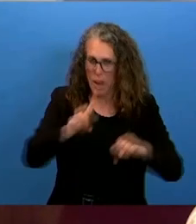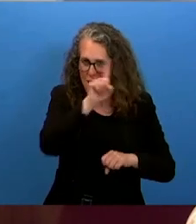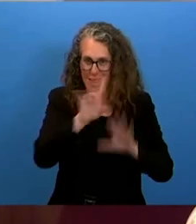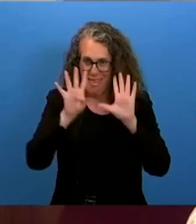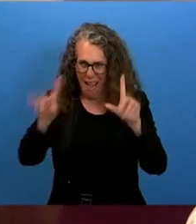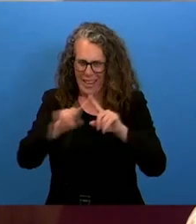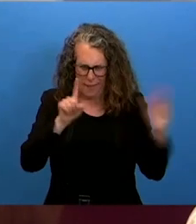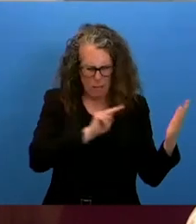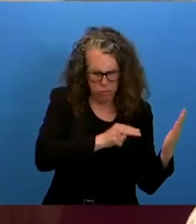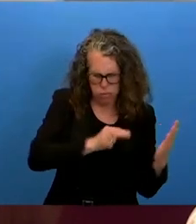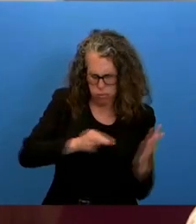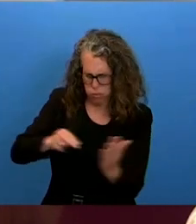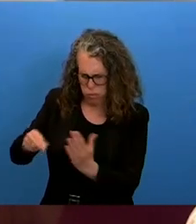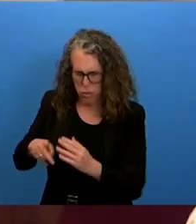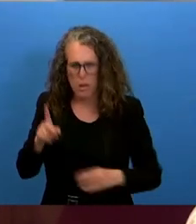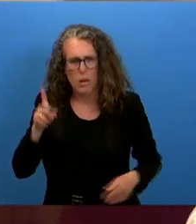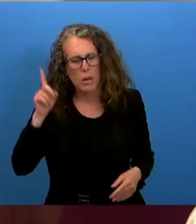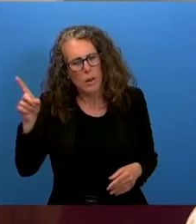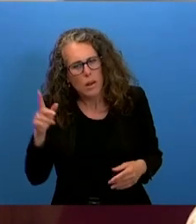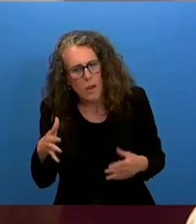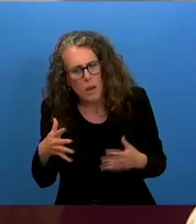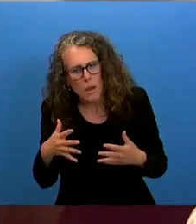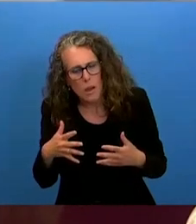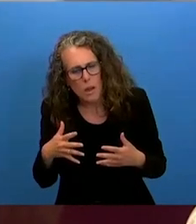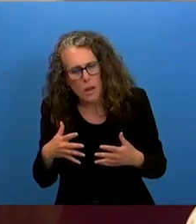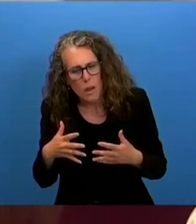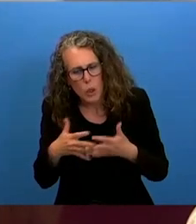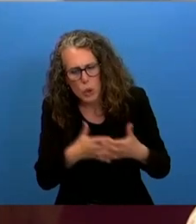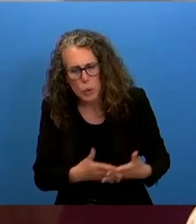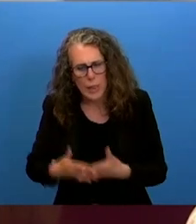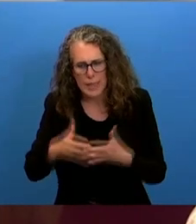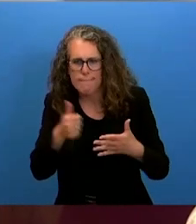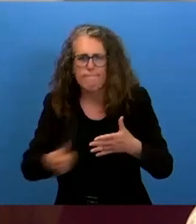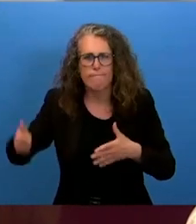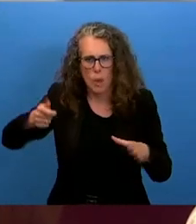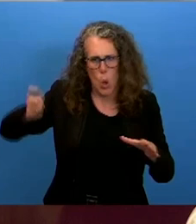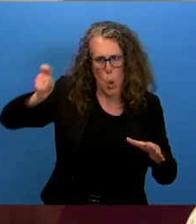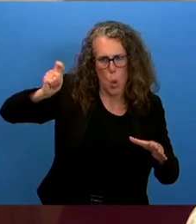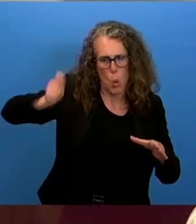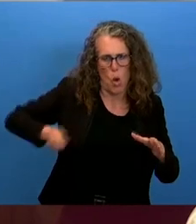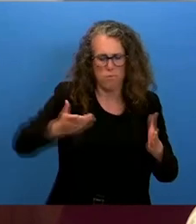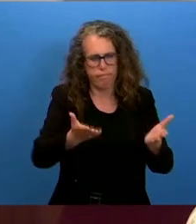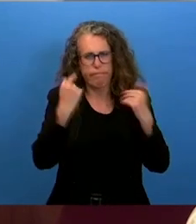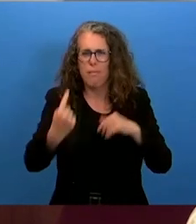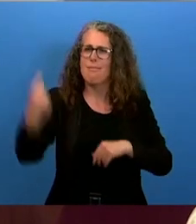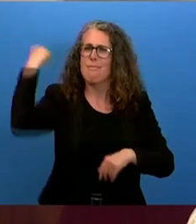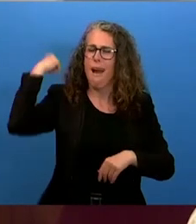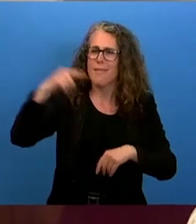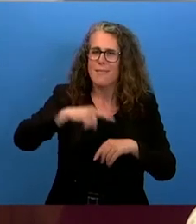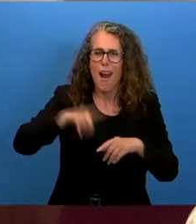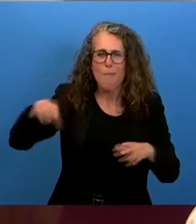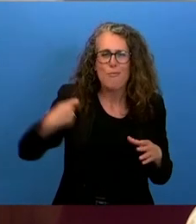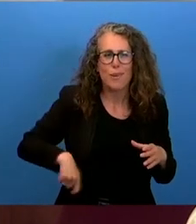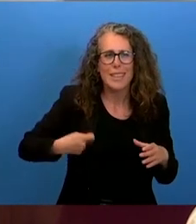.s senate at the at the behest of the supreme court called upon presidents on president wilder wilson to arbitrate